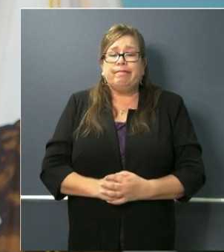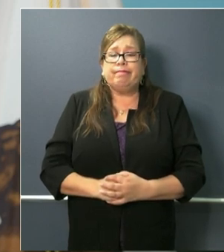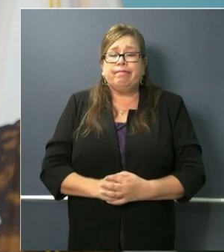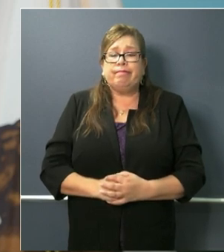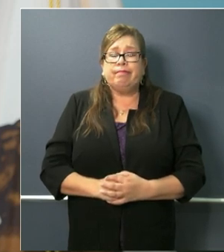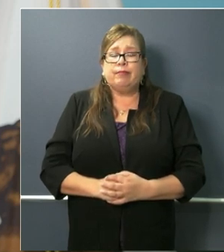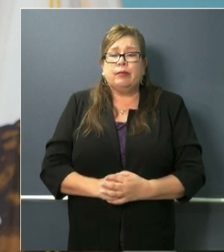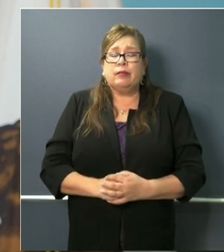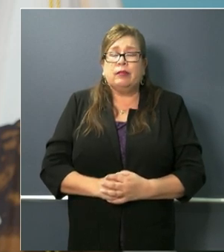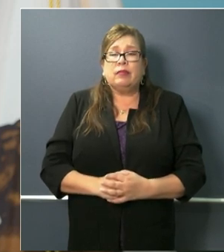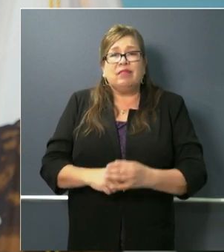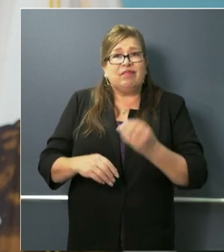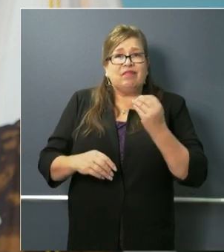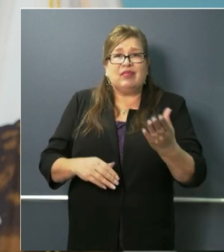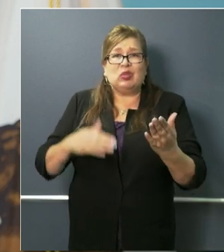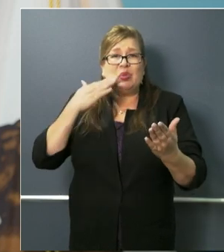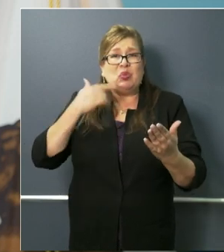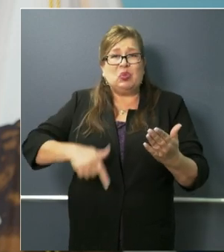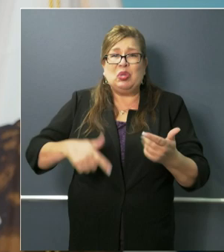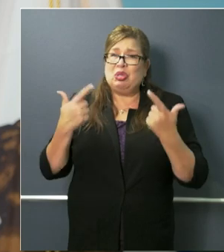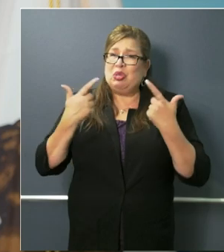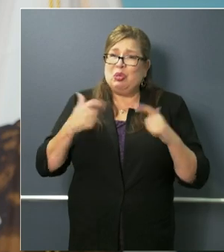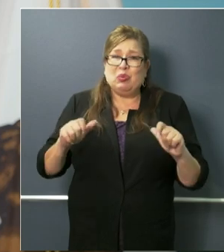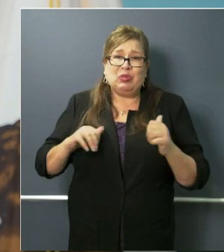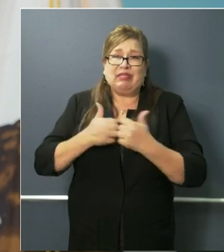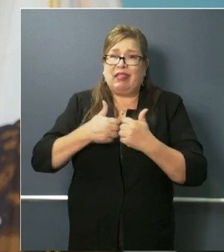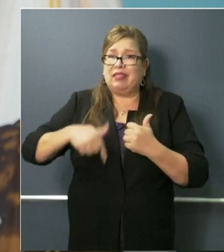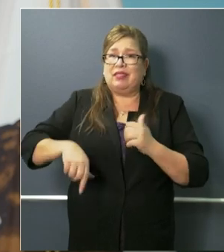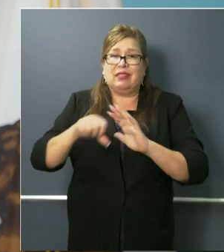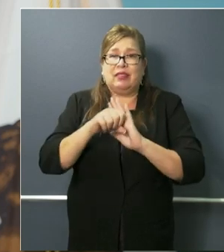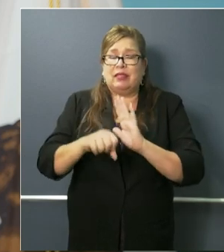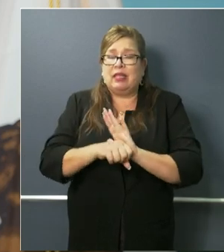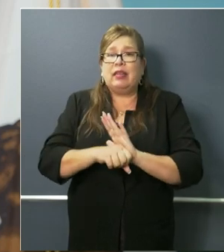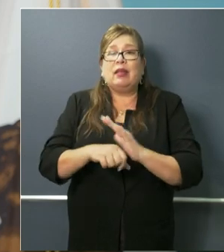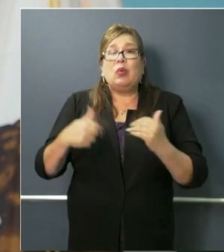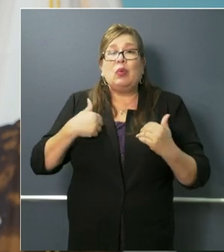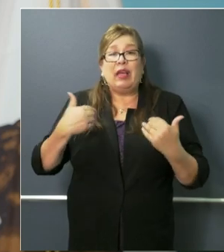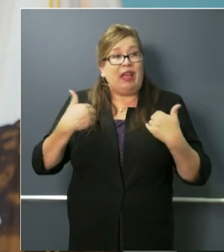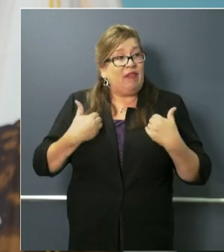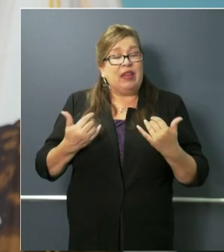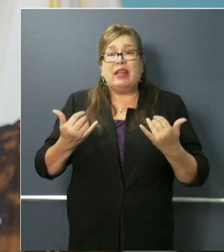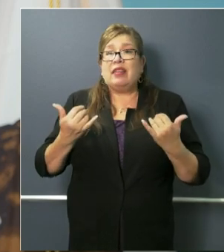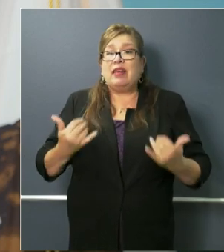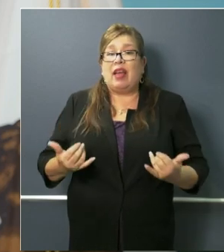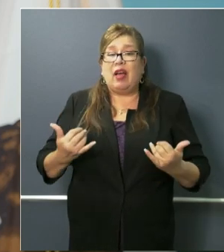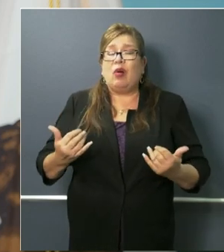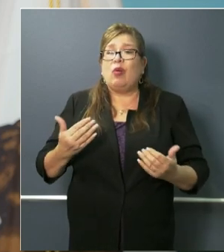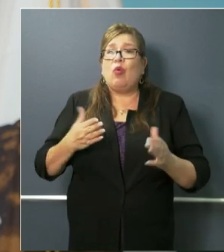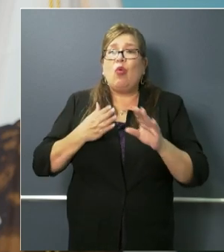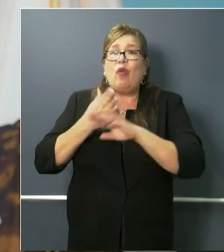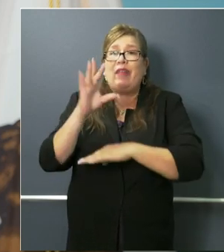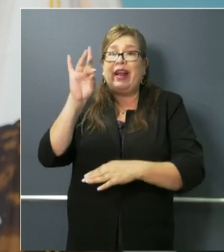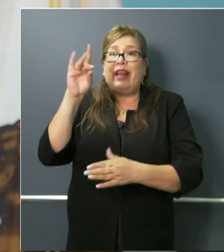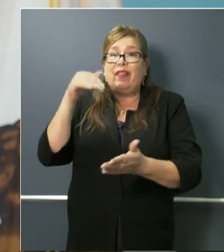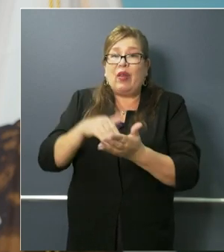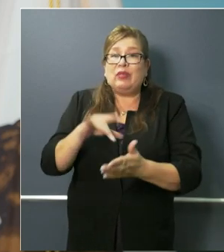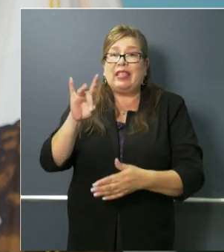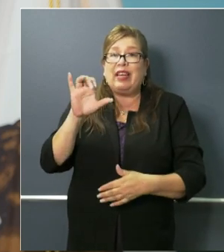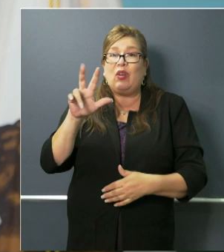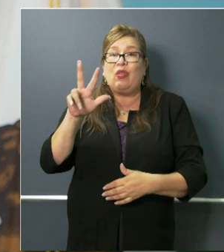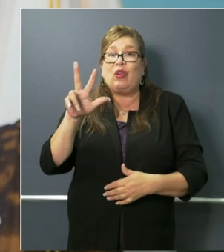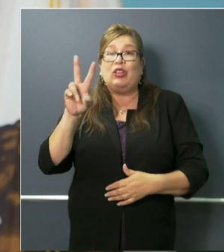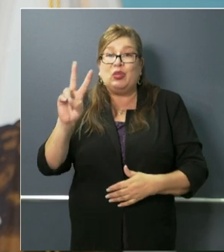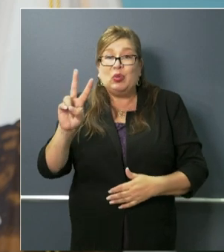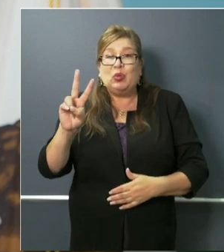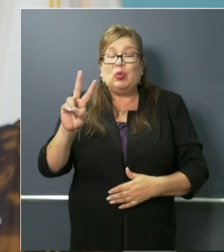uh for the magnitude of what we're up against in the state uh we have currently an inventory of over eight thousand eight hundred and